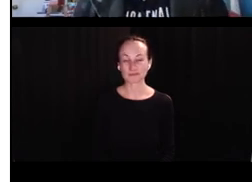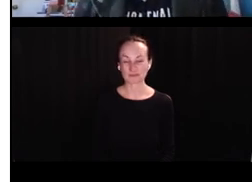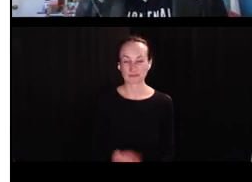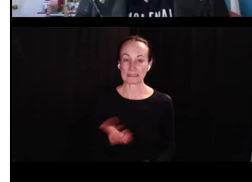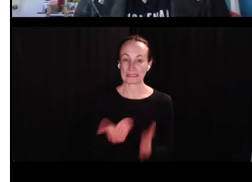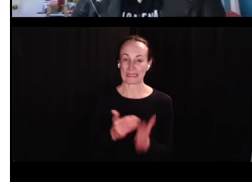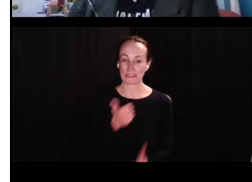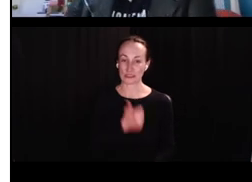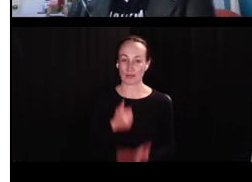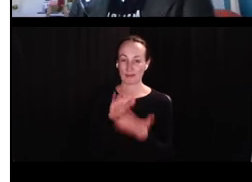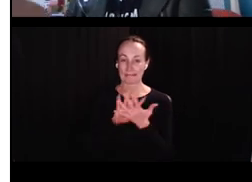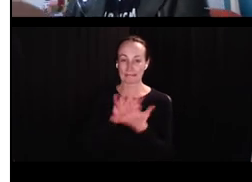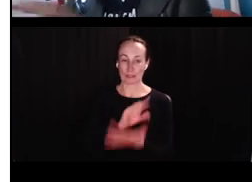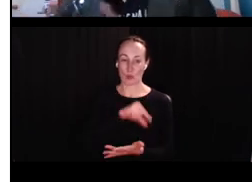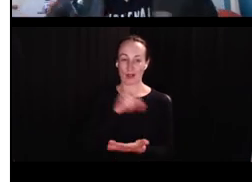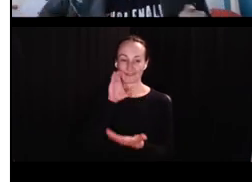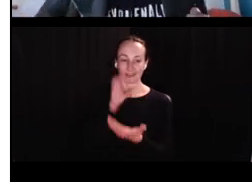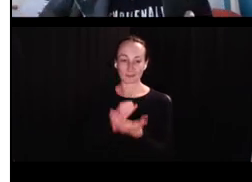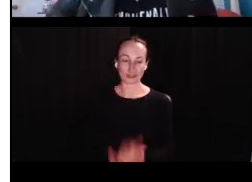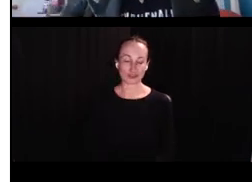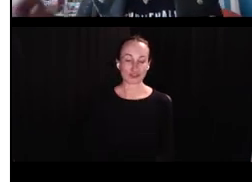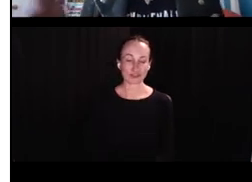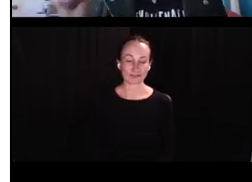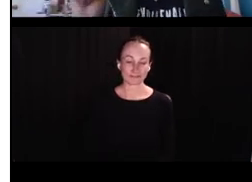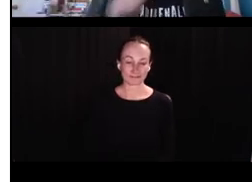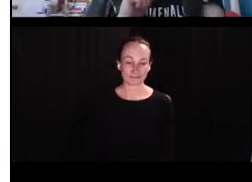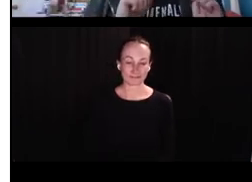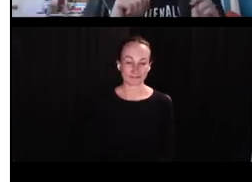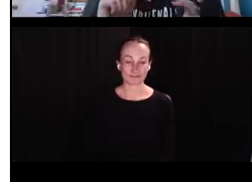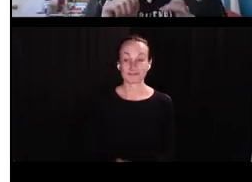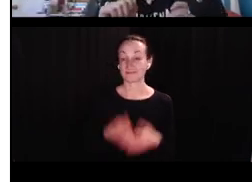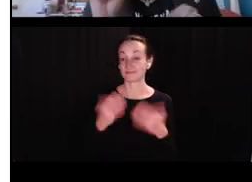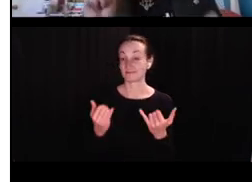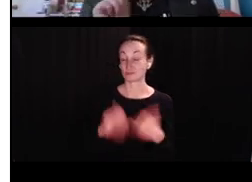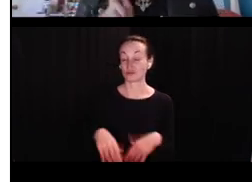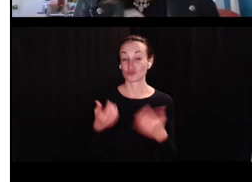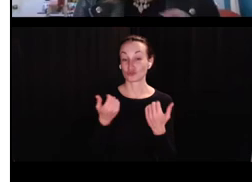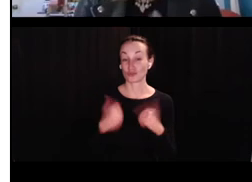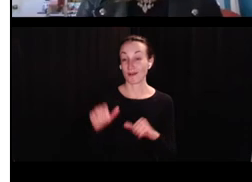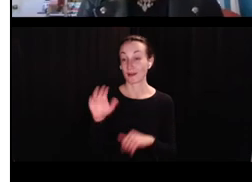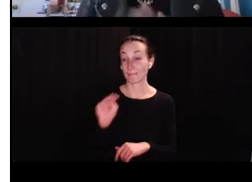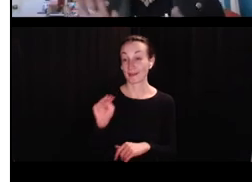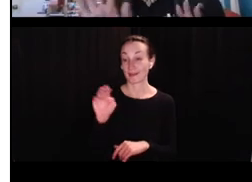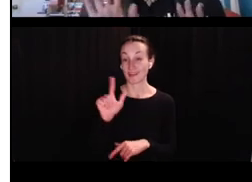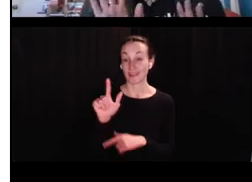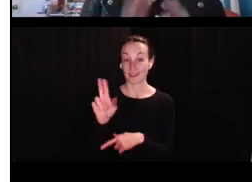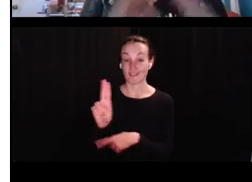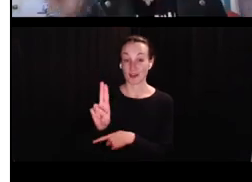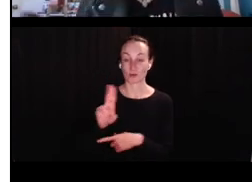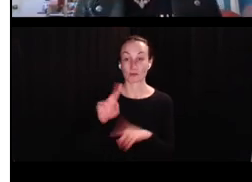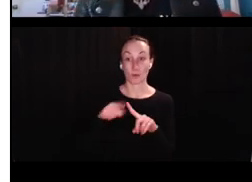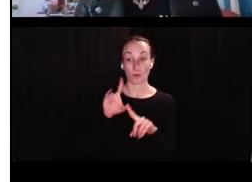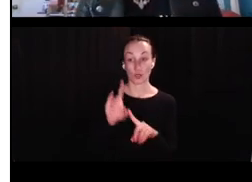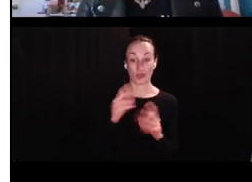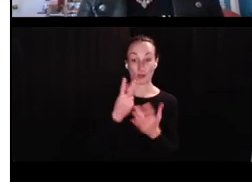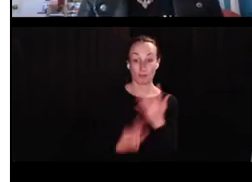Yeah. Quality. Okay. Again, sorry. Quality. Um, okay. So let's